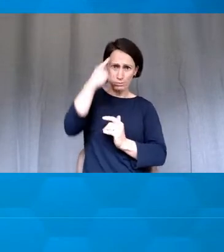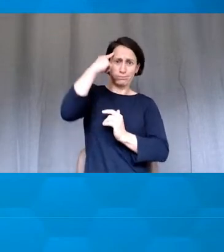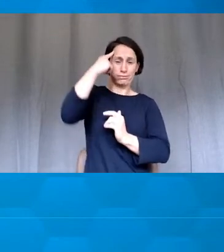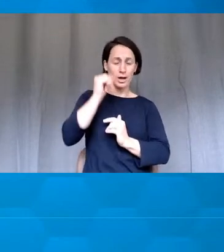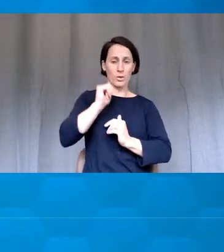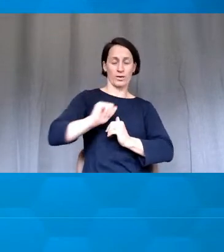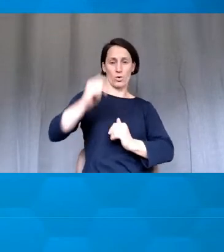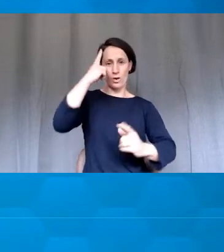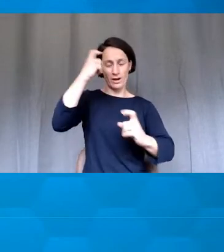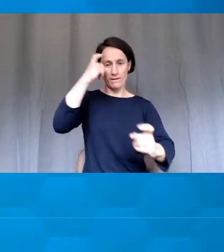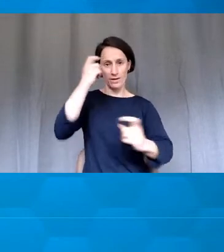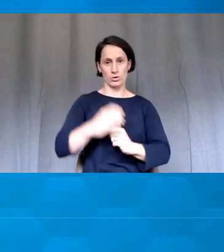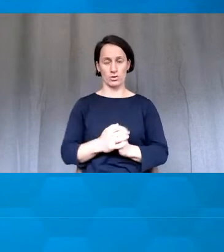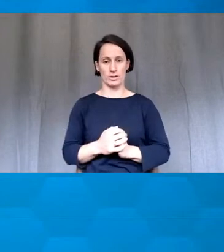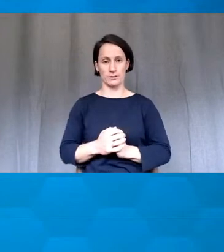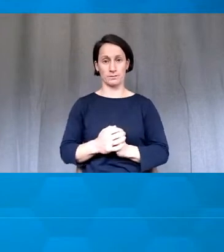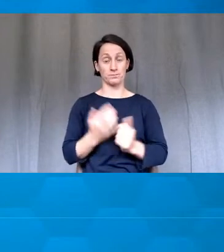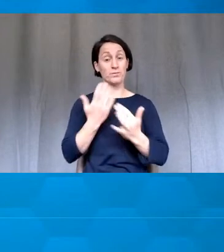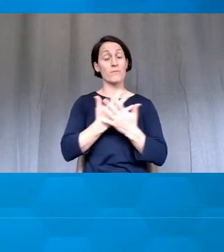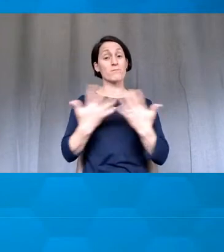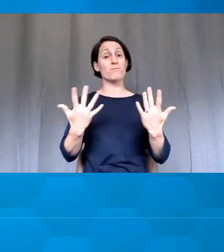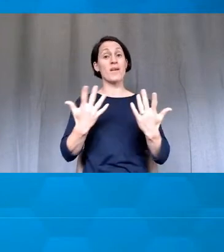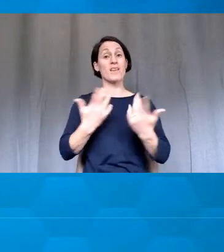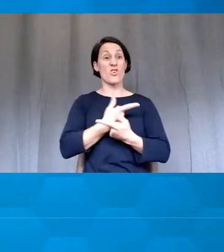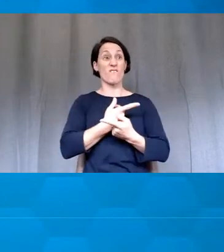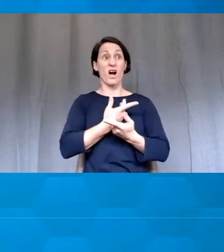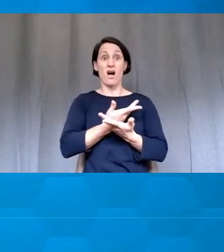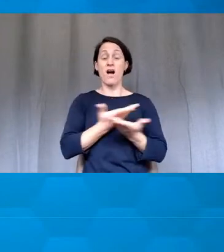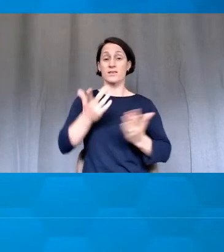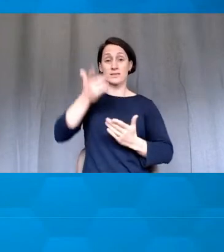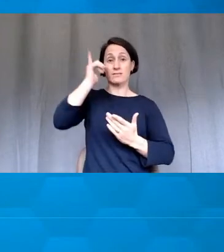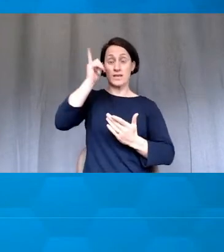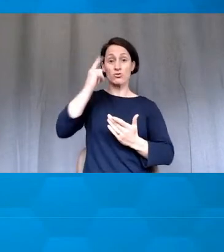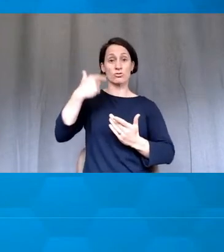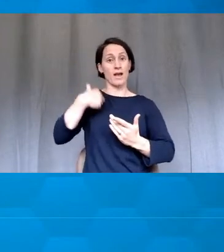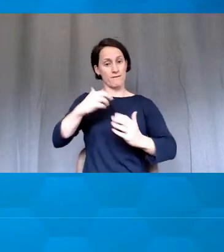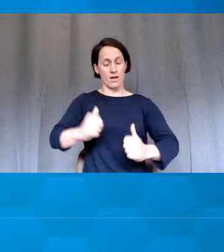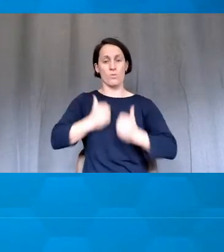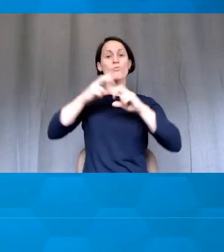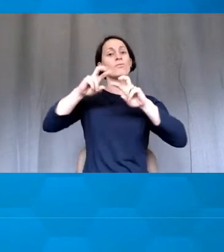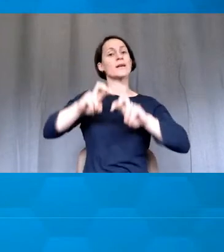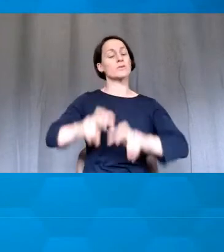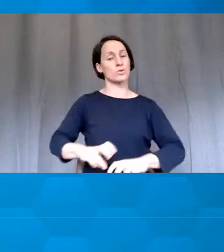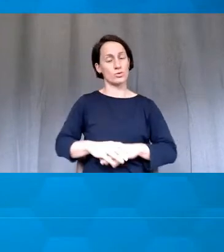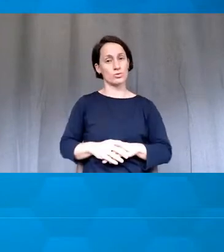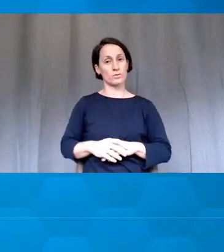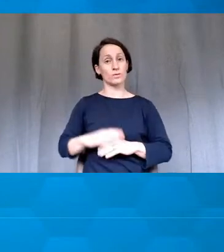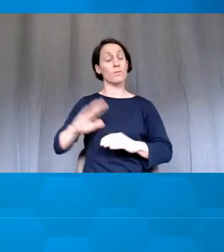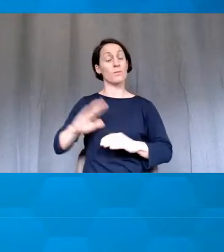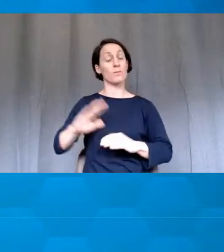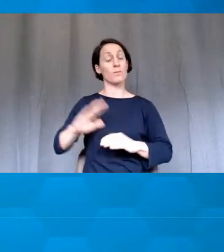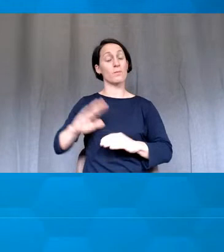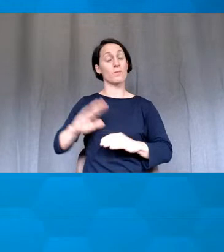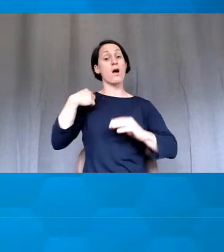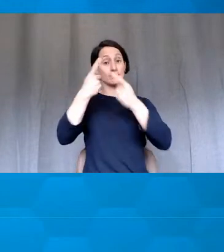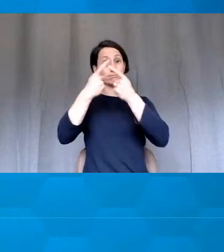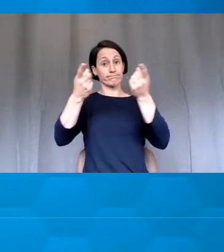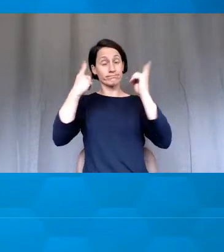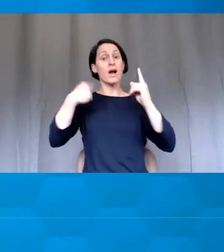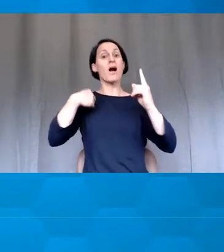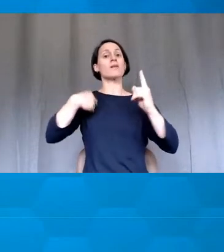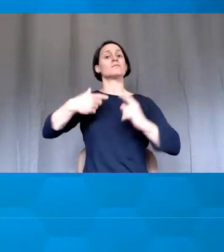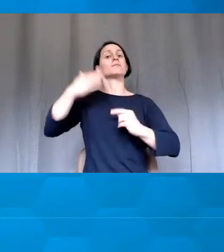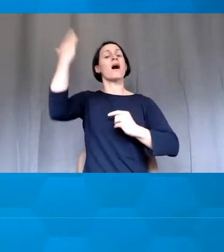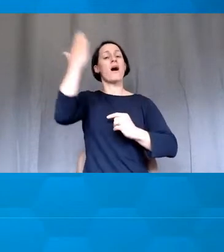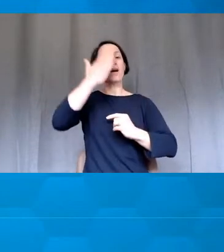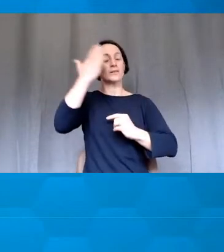I believe that several of us did our own research on that. Before I was an academic, I was a high school teacher, and I used